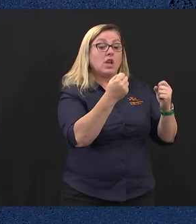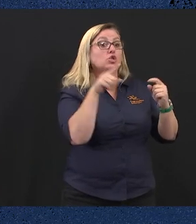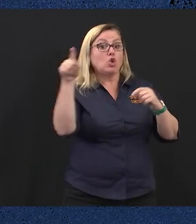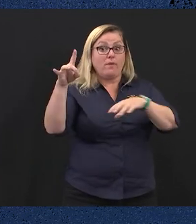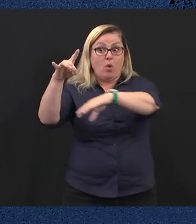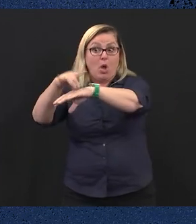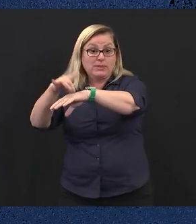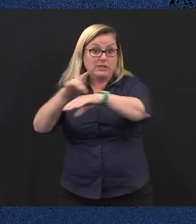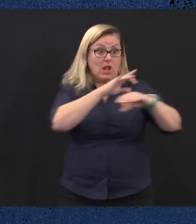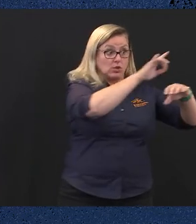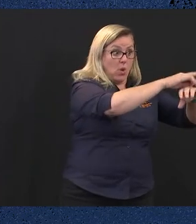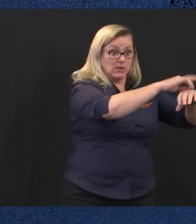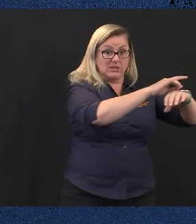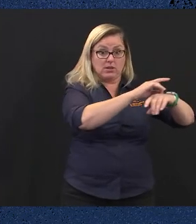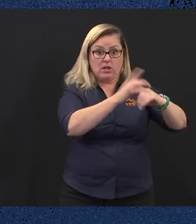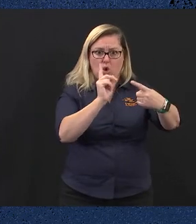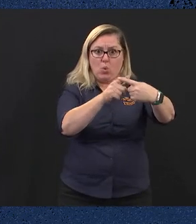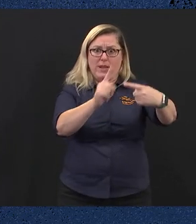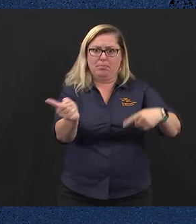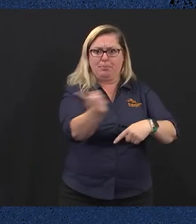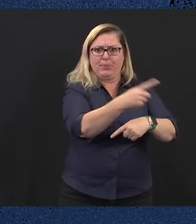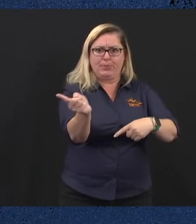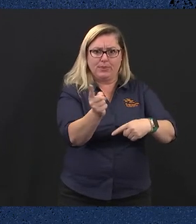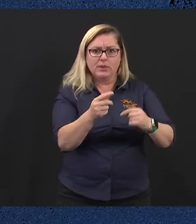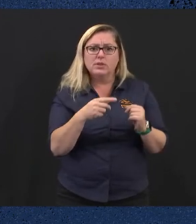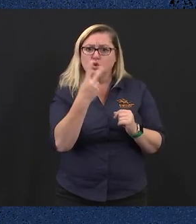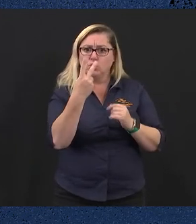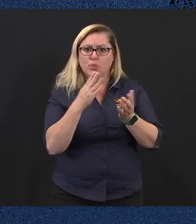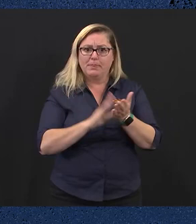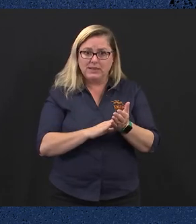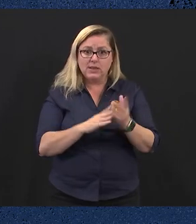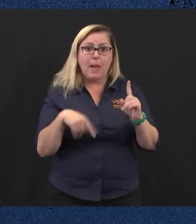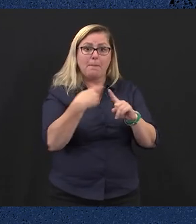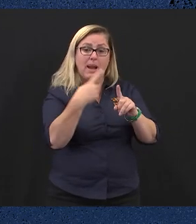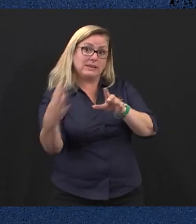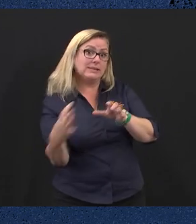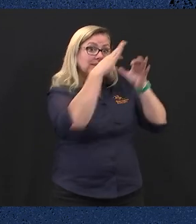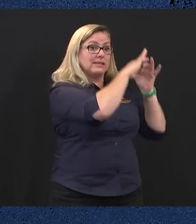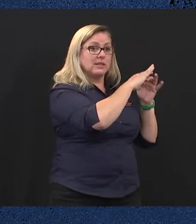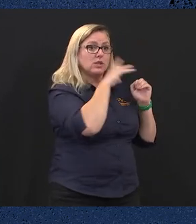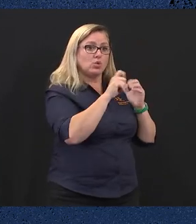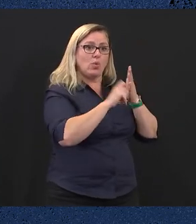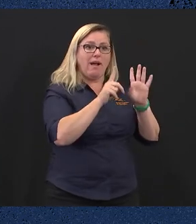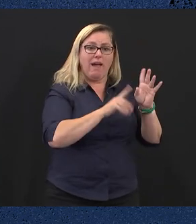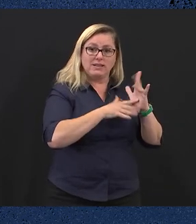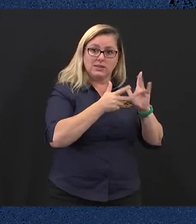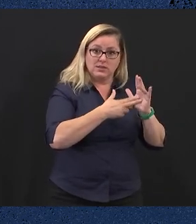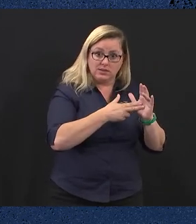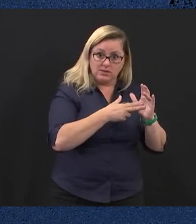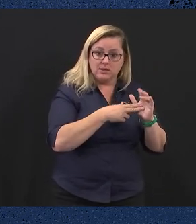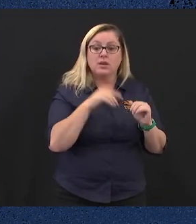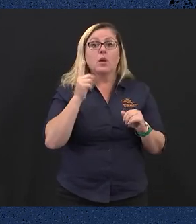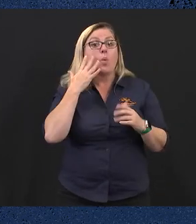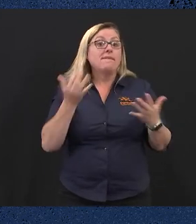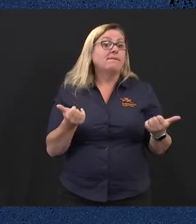hospital campuses and connecting them to the Monash Medical Centre in Clayton. Once completed, the